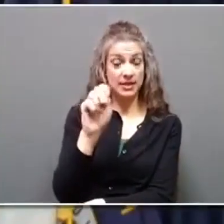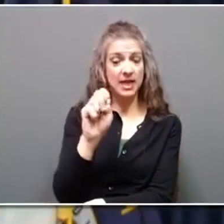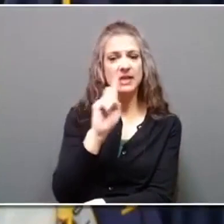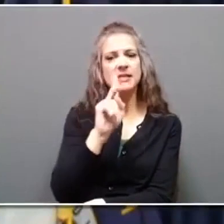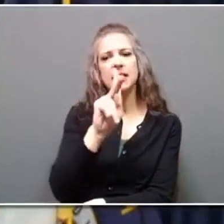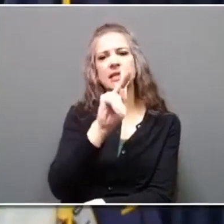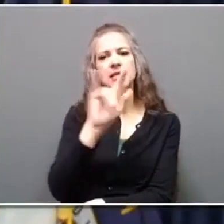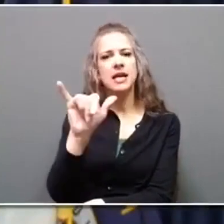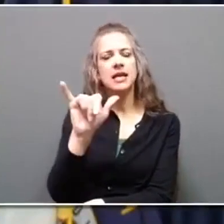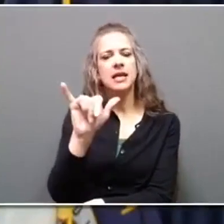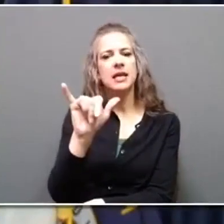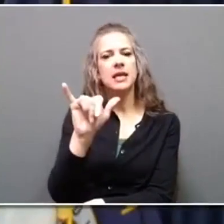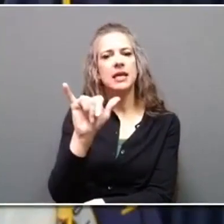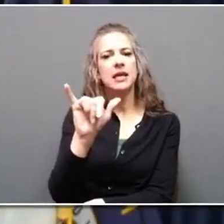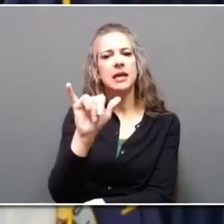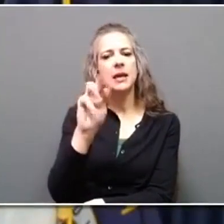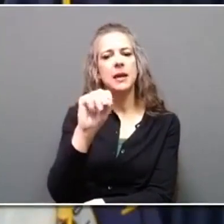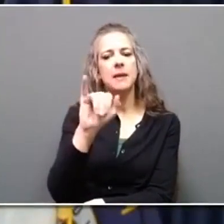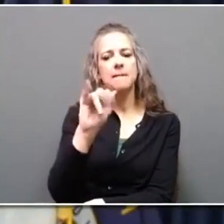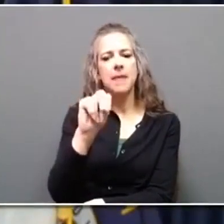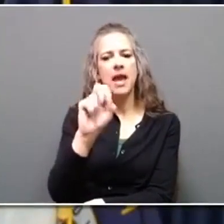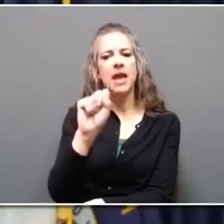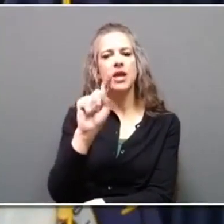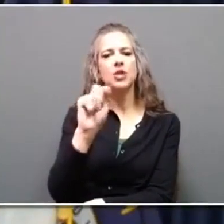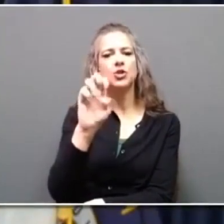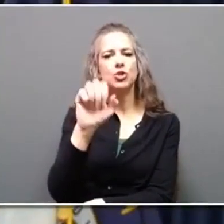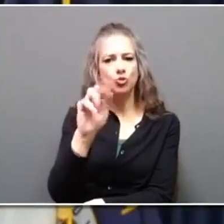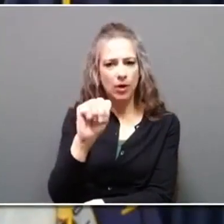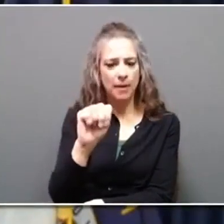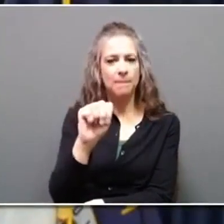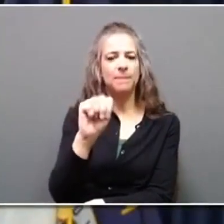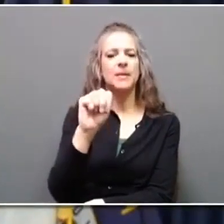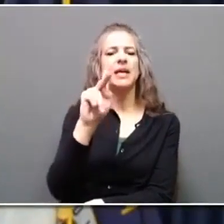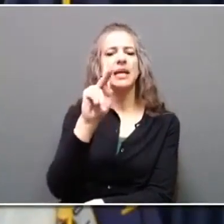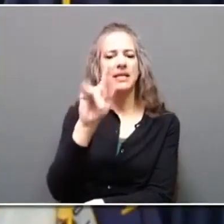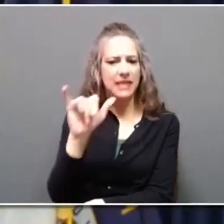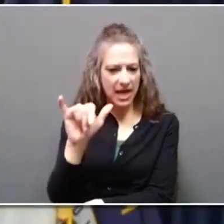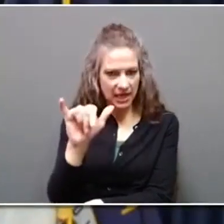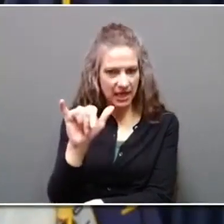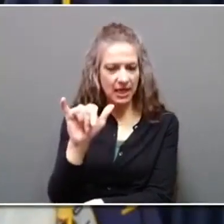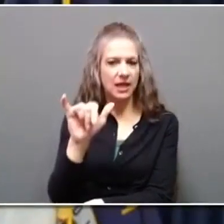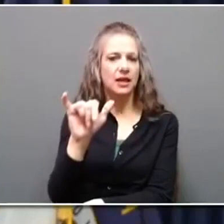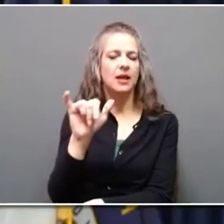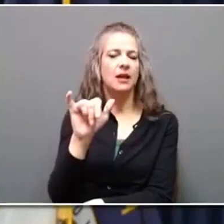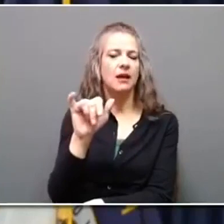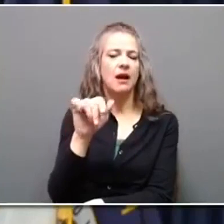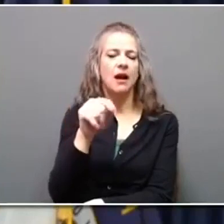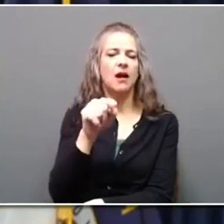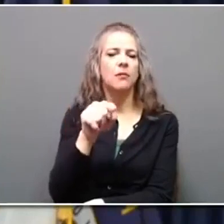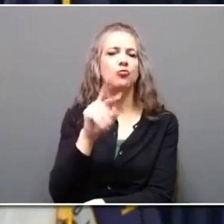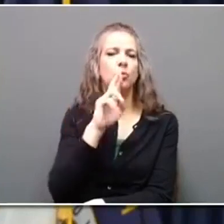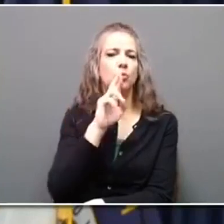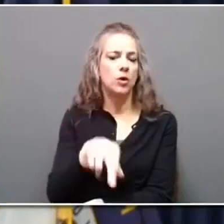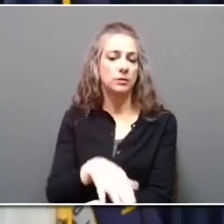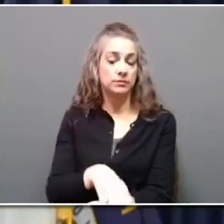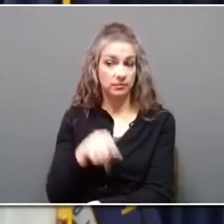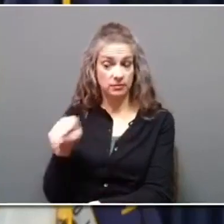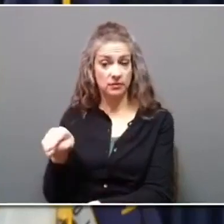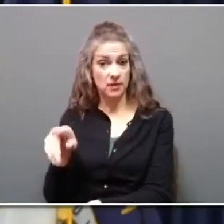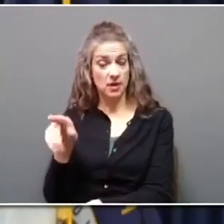2023 report. Kentucky's Main Streets are the backbone of our communities and the heart of our small towns.